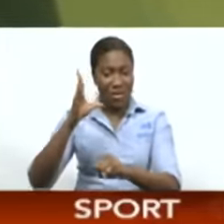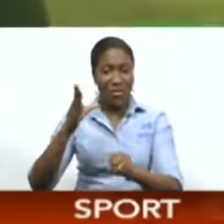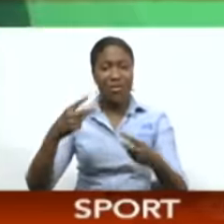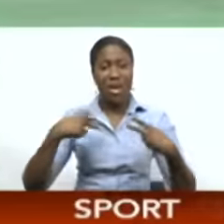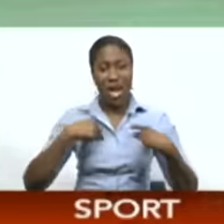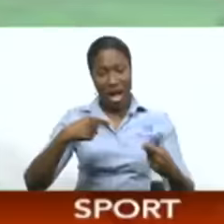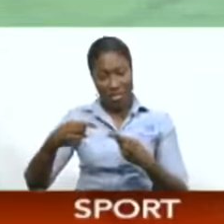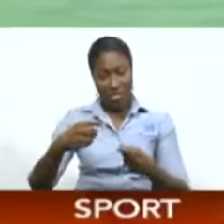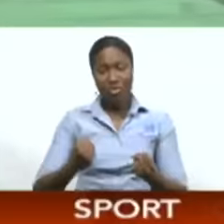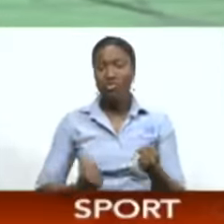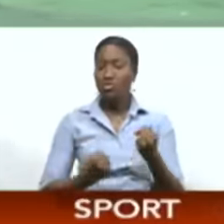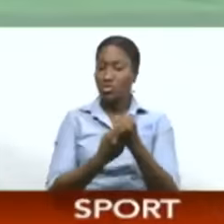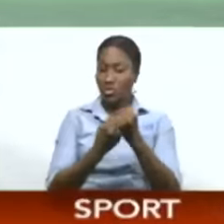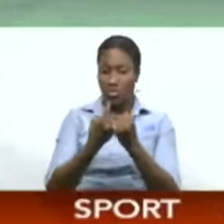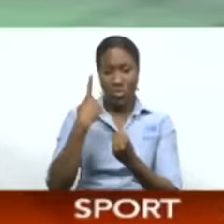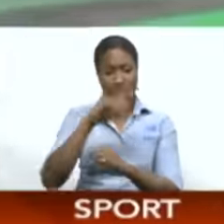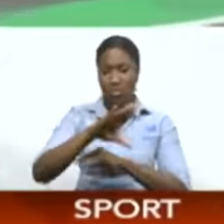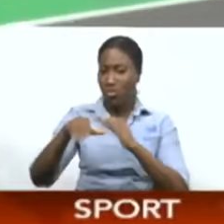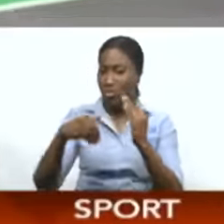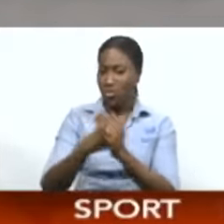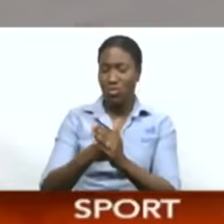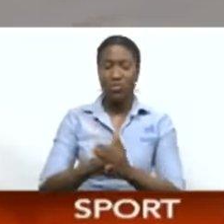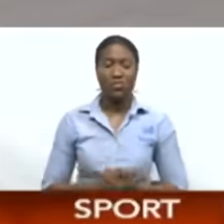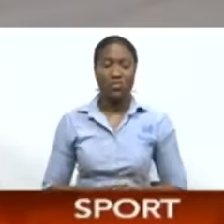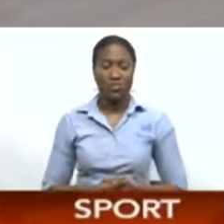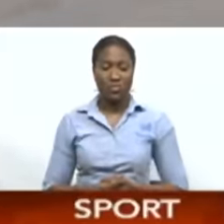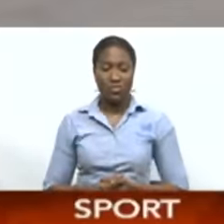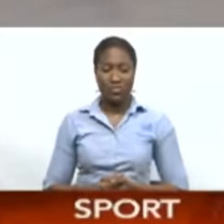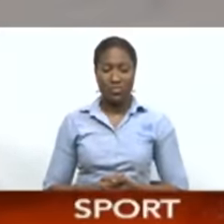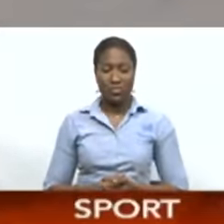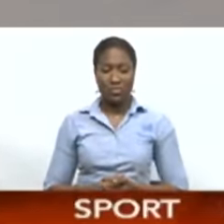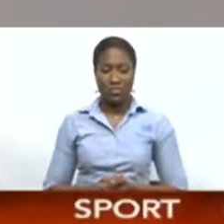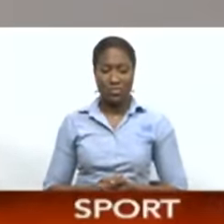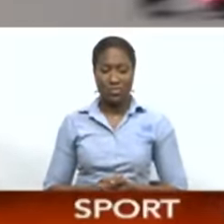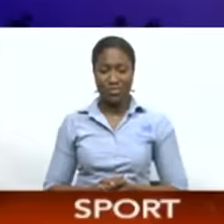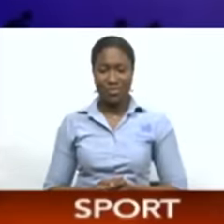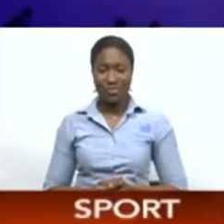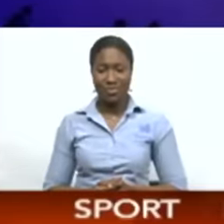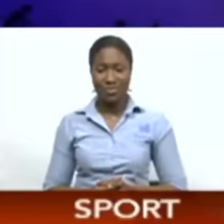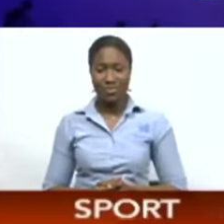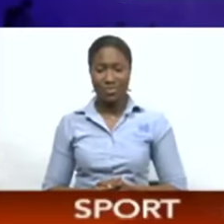as support races for Grand Prix. Joe Van Ravello, CNC3 Sport.